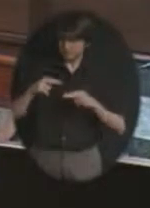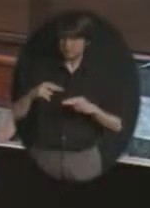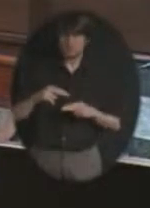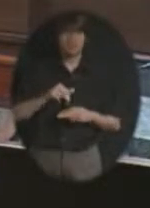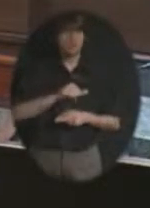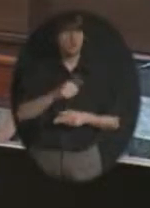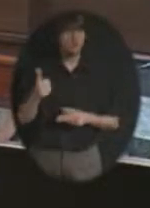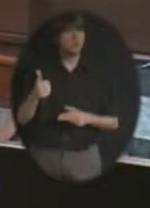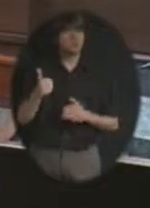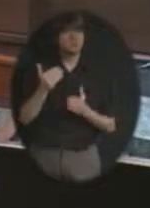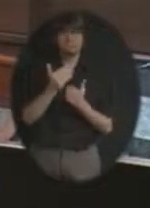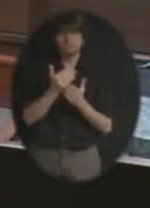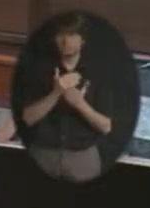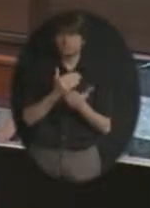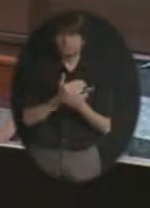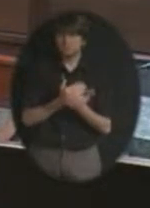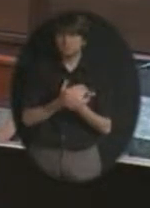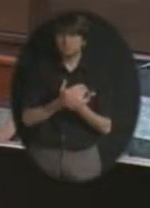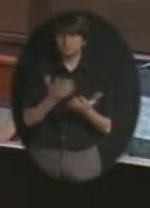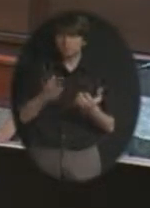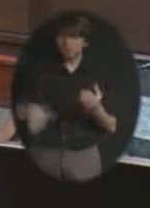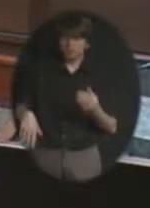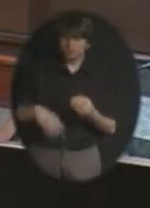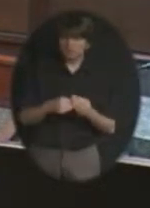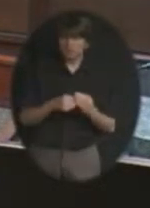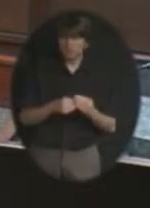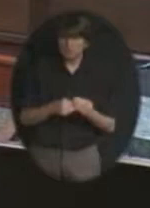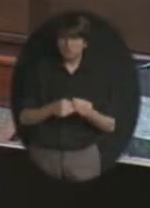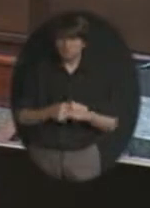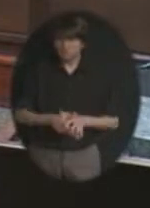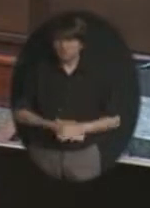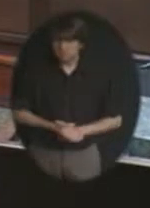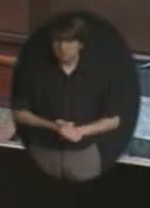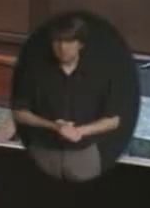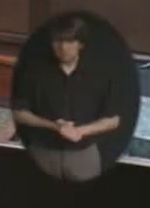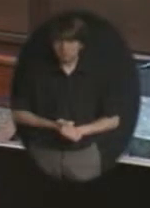items that board members would care to pull for separate discussion or consideration?